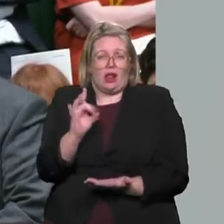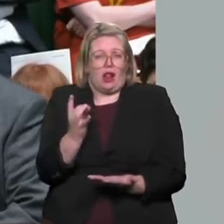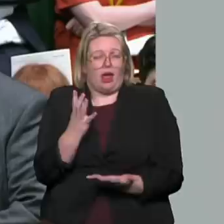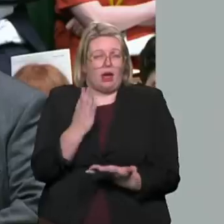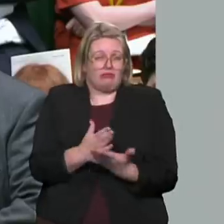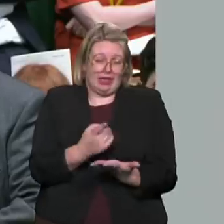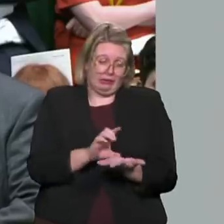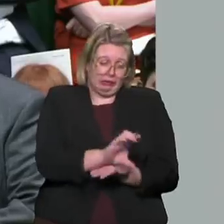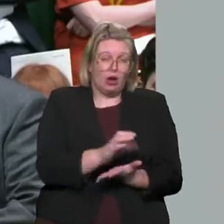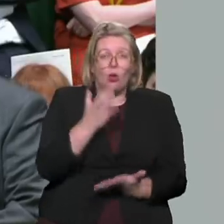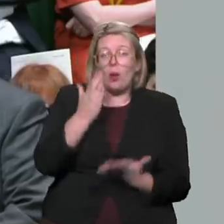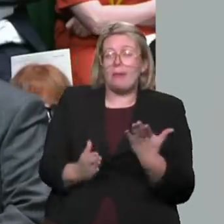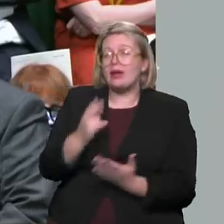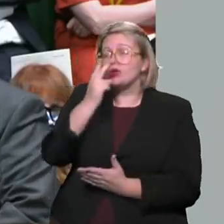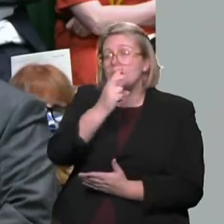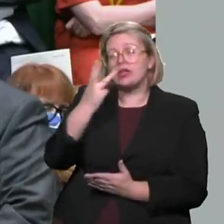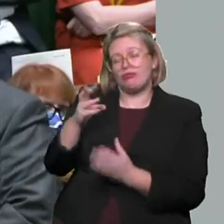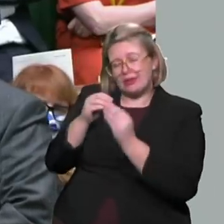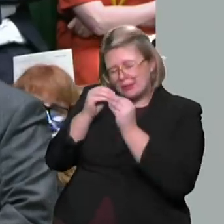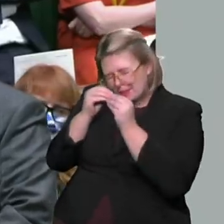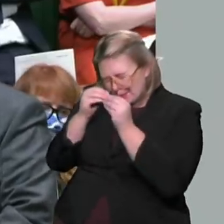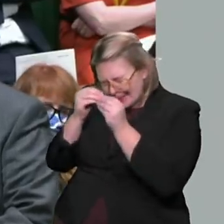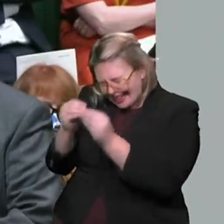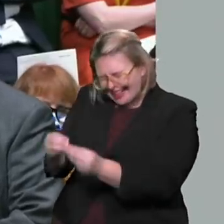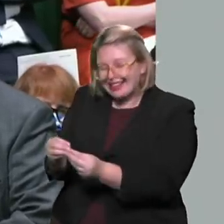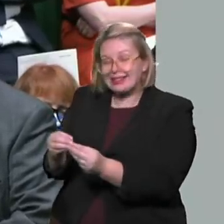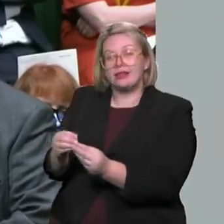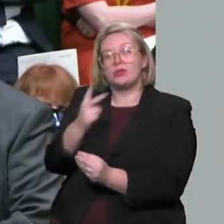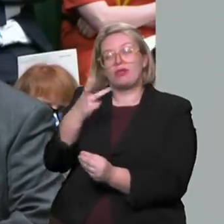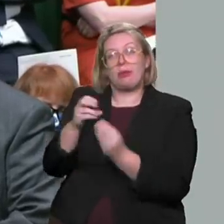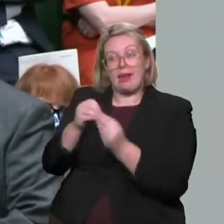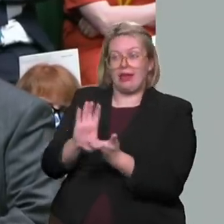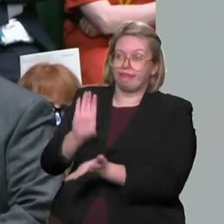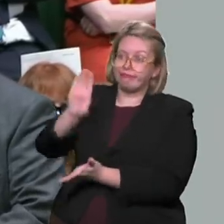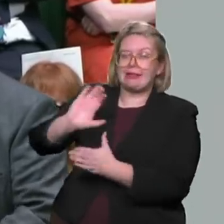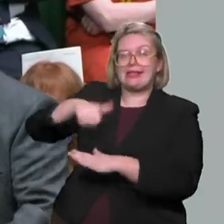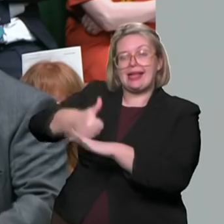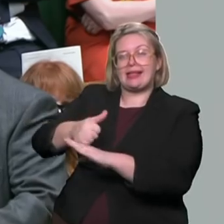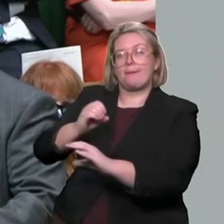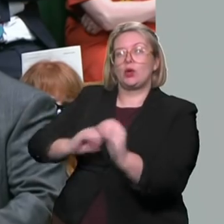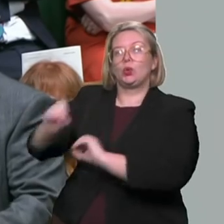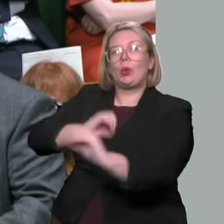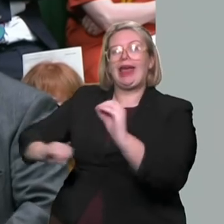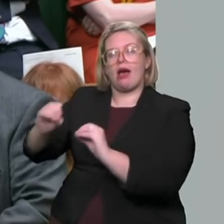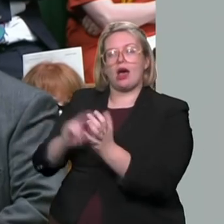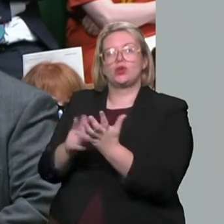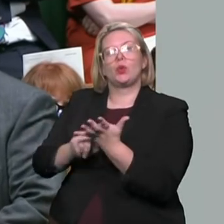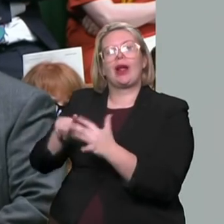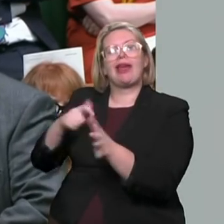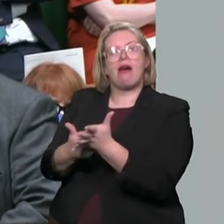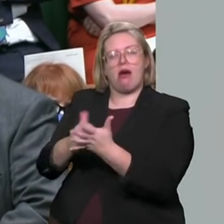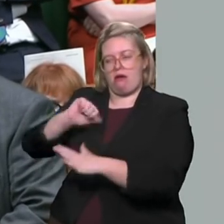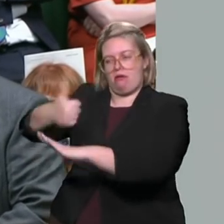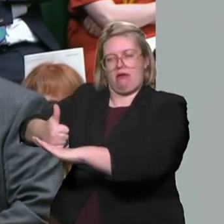compared to the £23 billion that this government is throwing at the nuclear plant in Haiti. The UK government